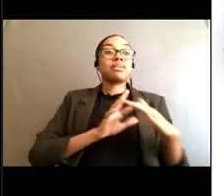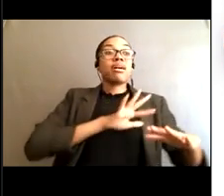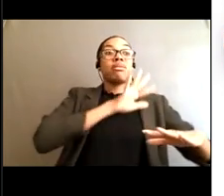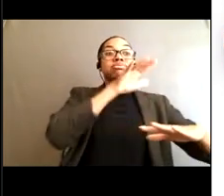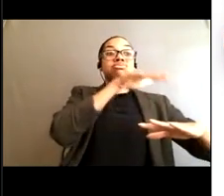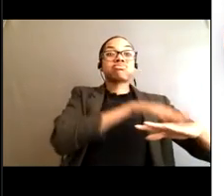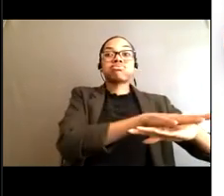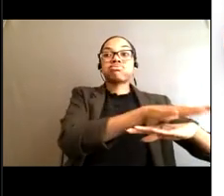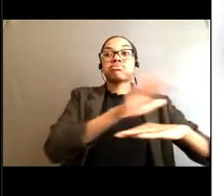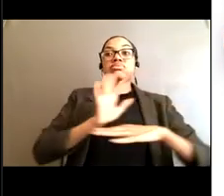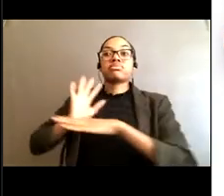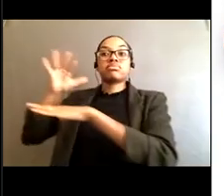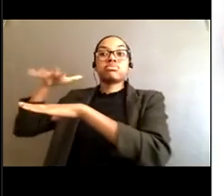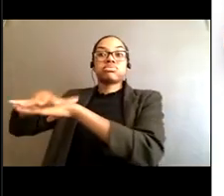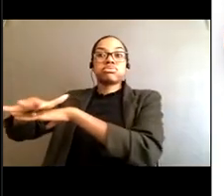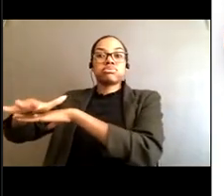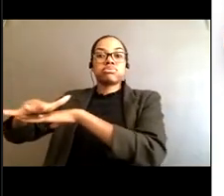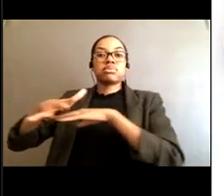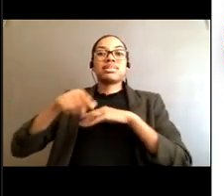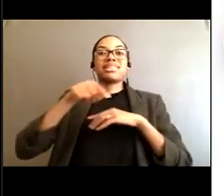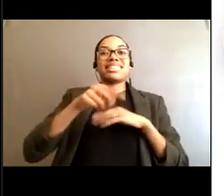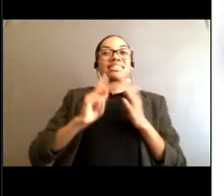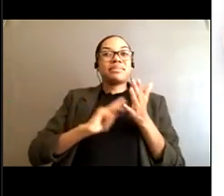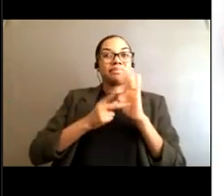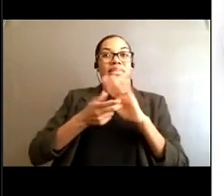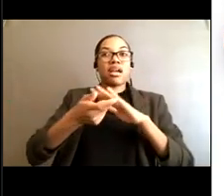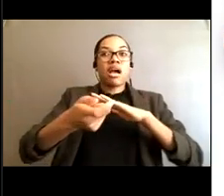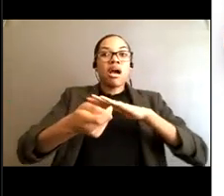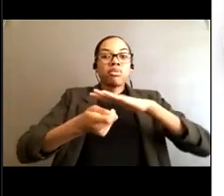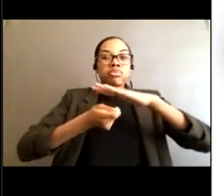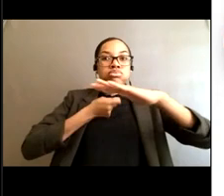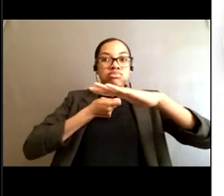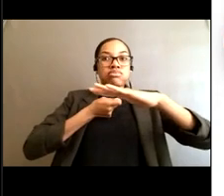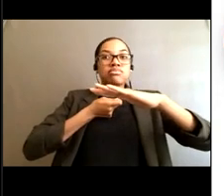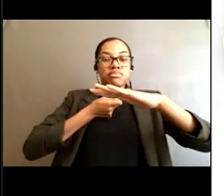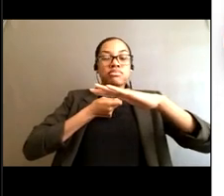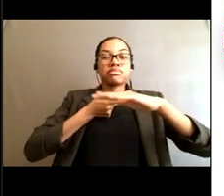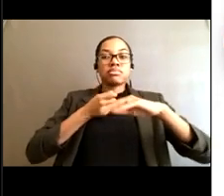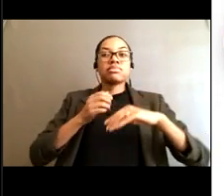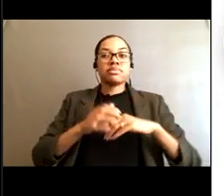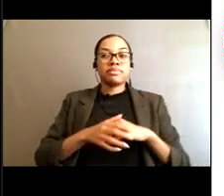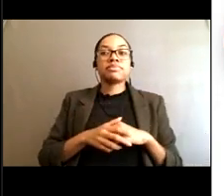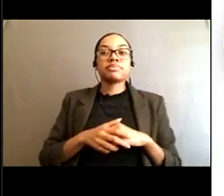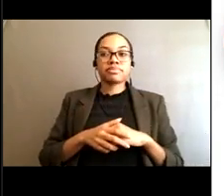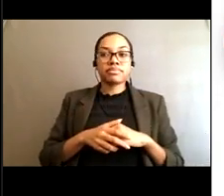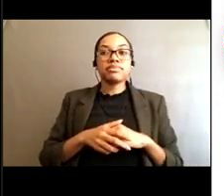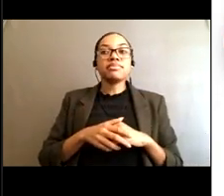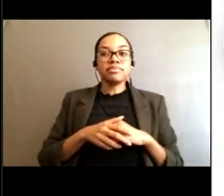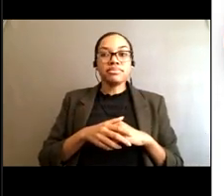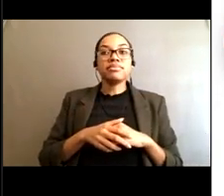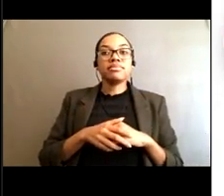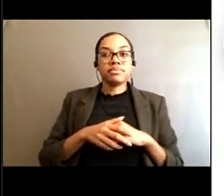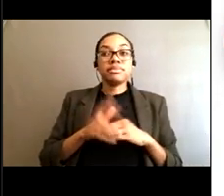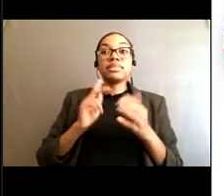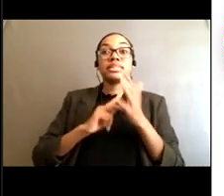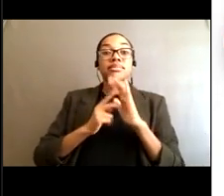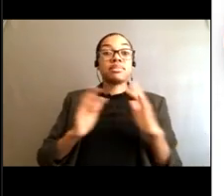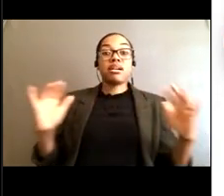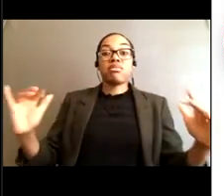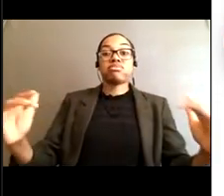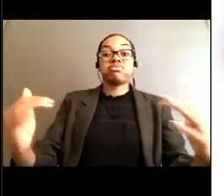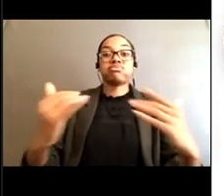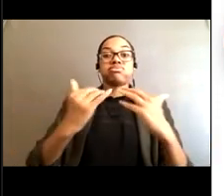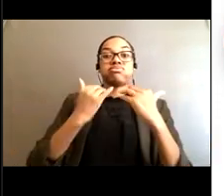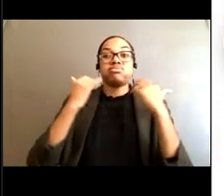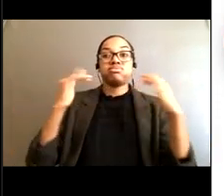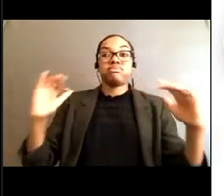that's a sign that that's an active current taking water out to sea. And